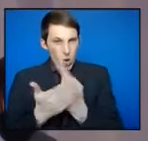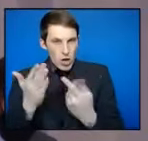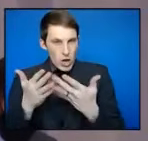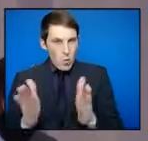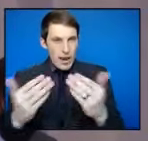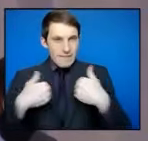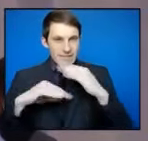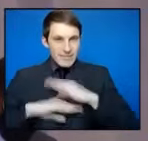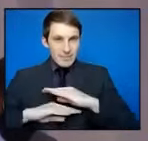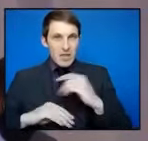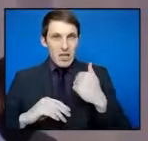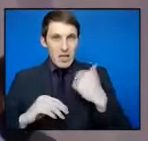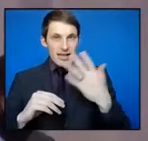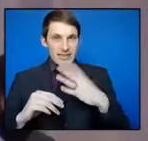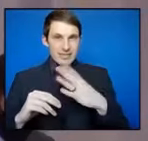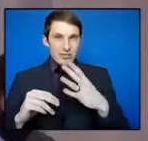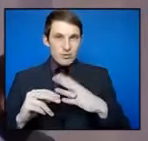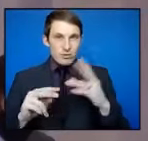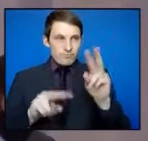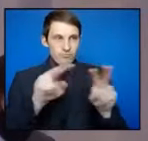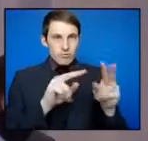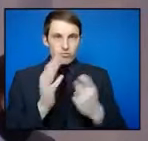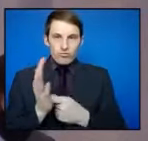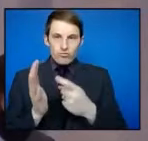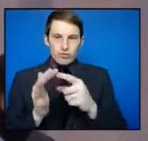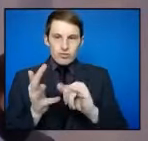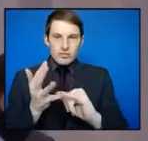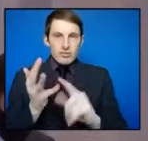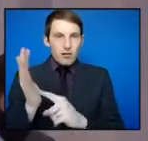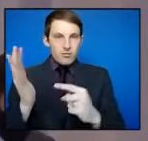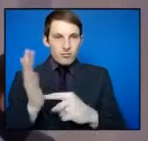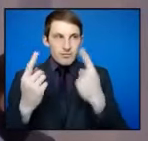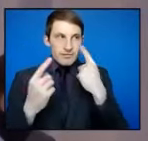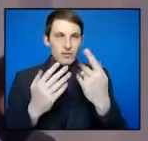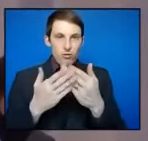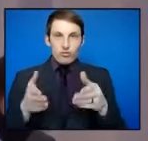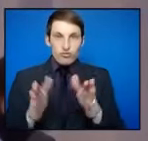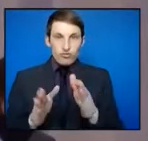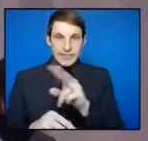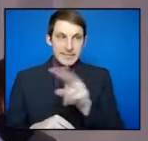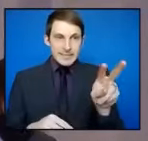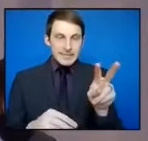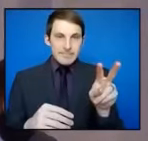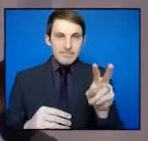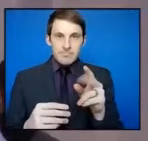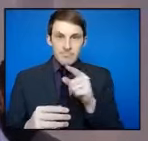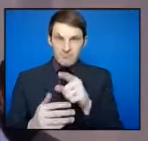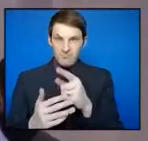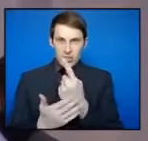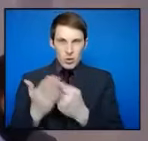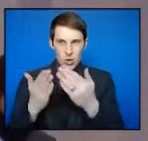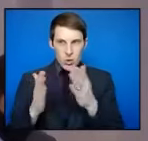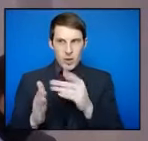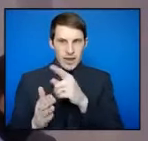to go out and assess the actual results on the streets. And, like, is that the only way that a member of the Victorian public can